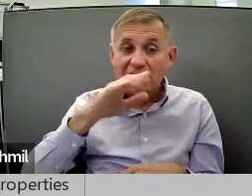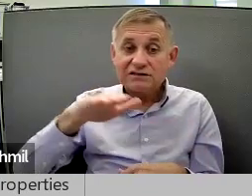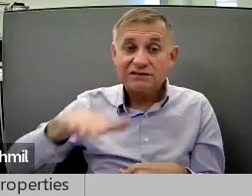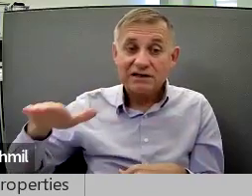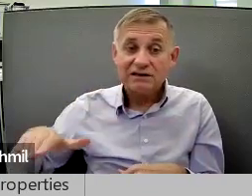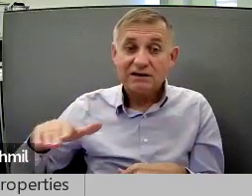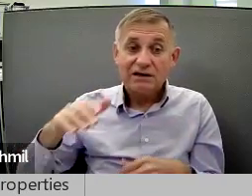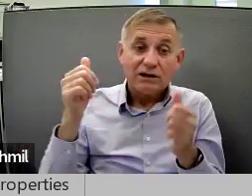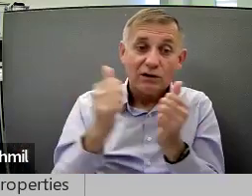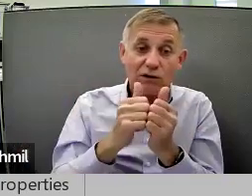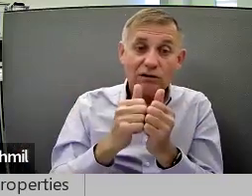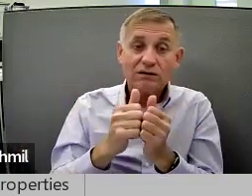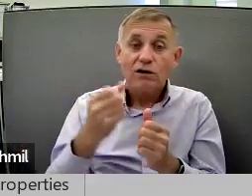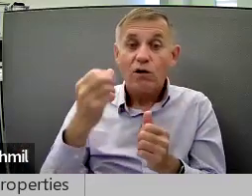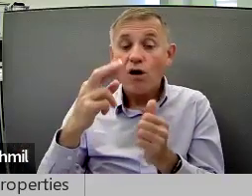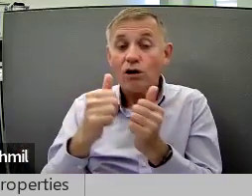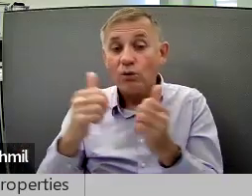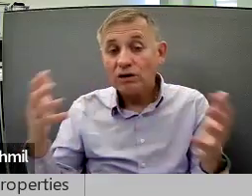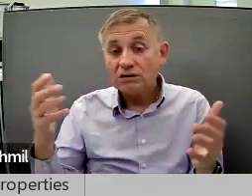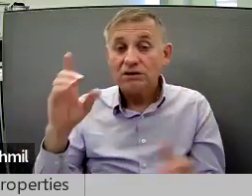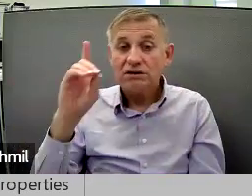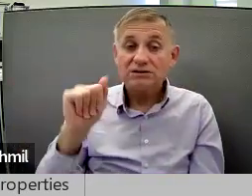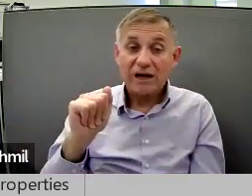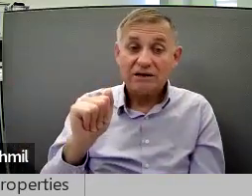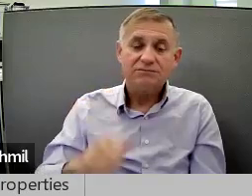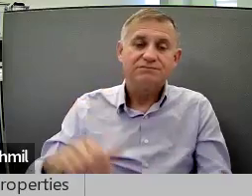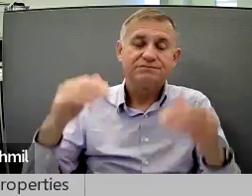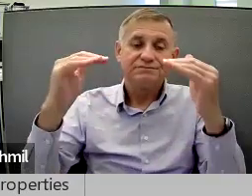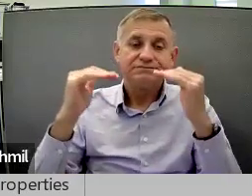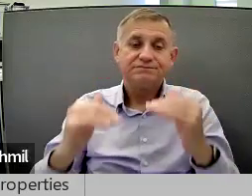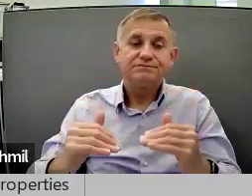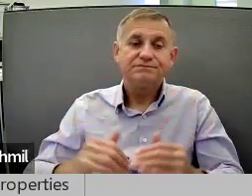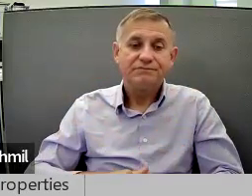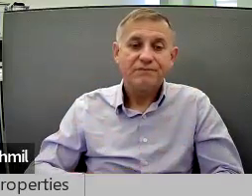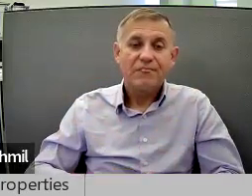with and without disabilities.